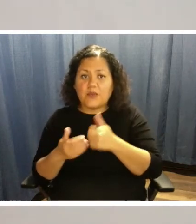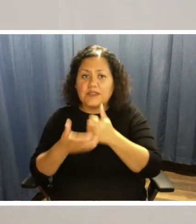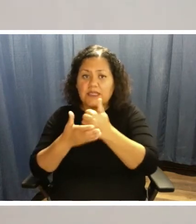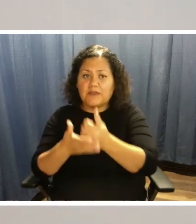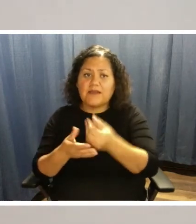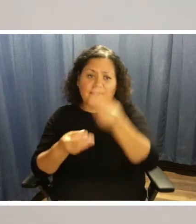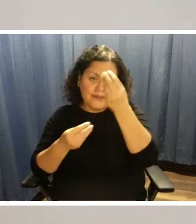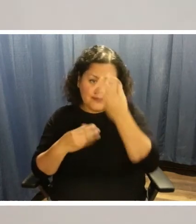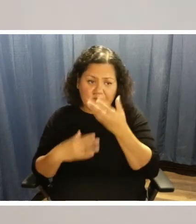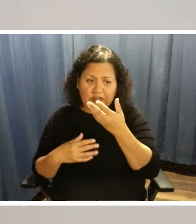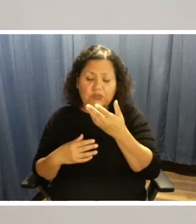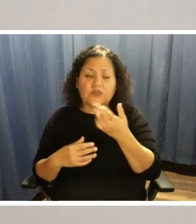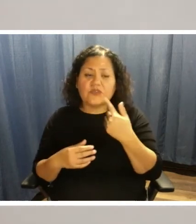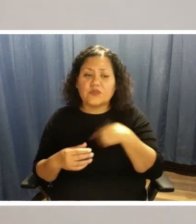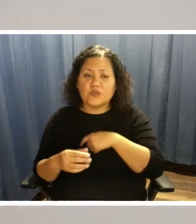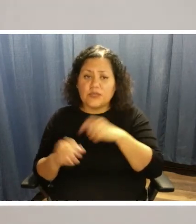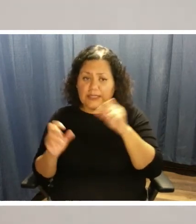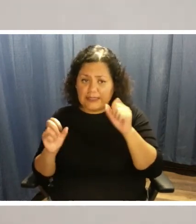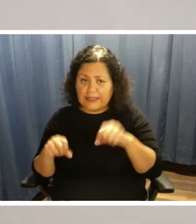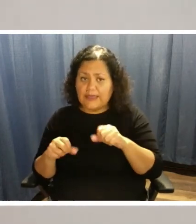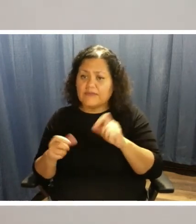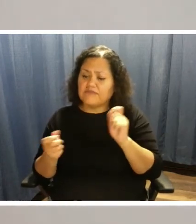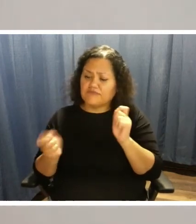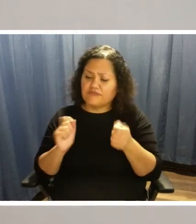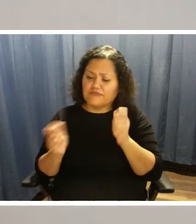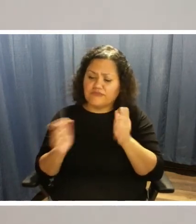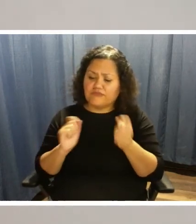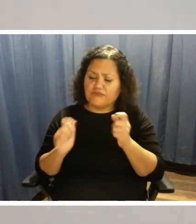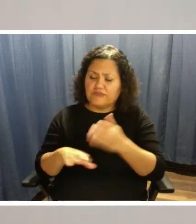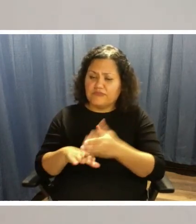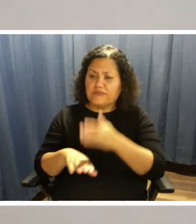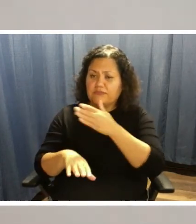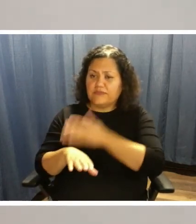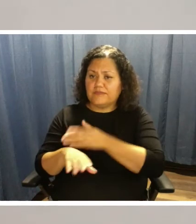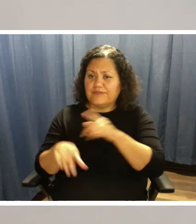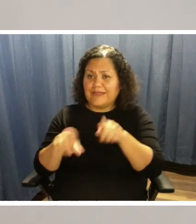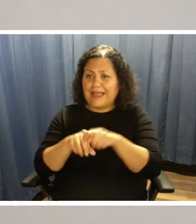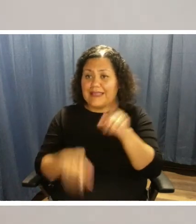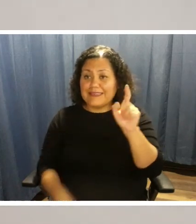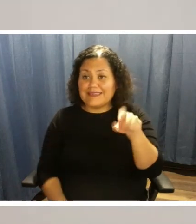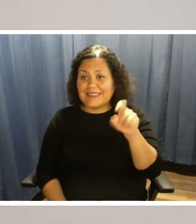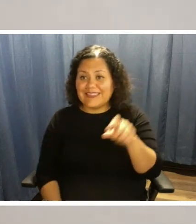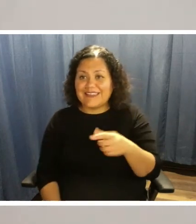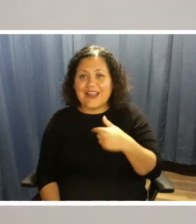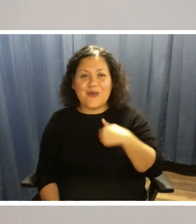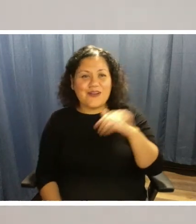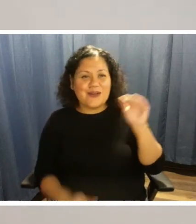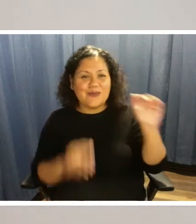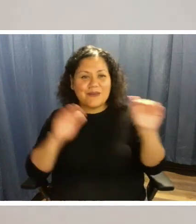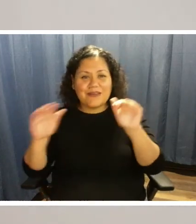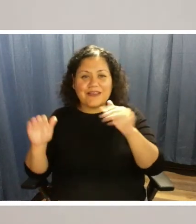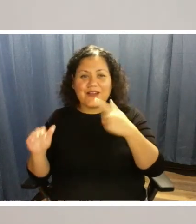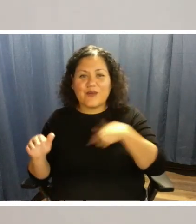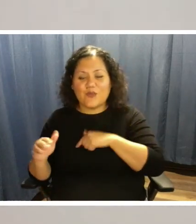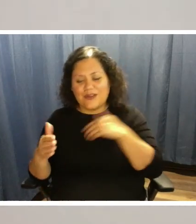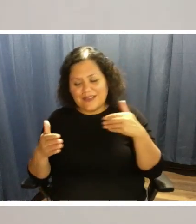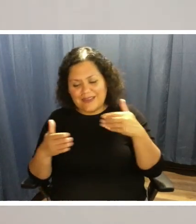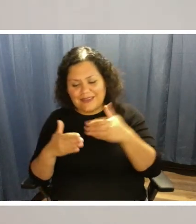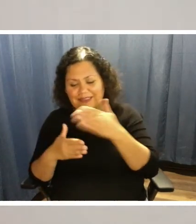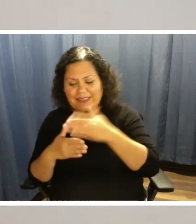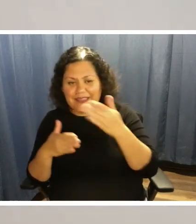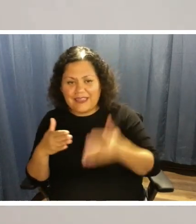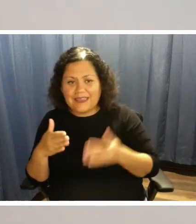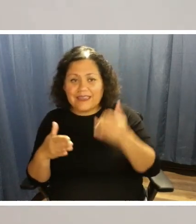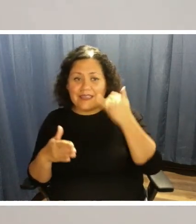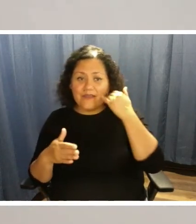let us know so that we can make changes and improvements as needed. I'd like to remind you we're coming to the end of our program. So if you